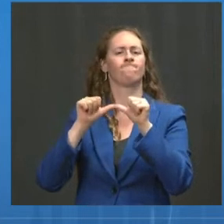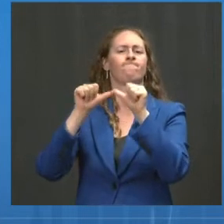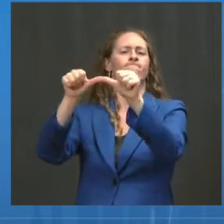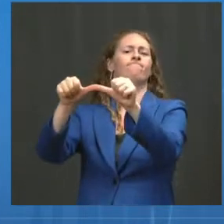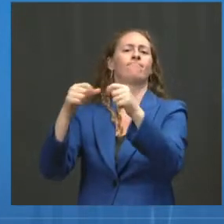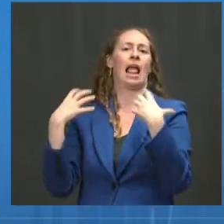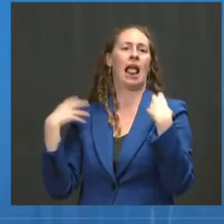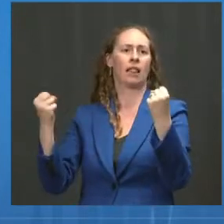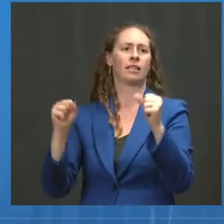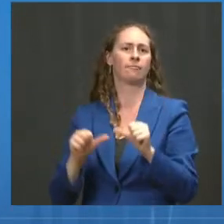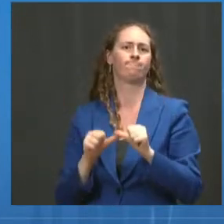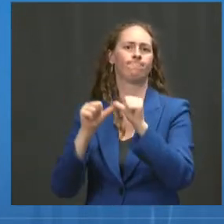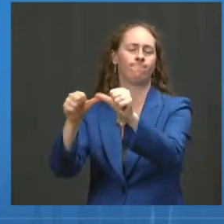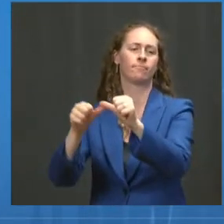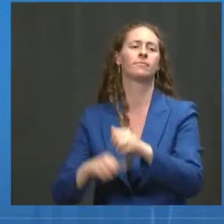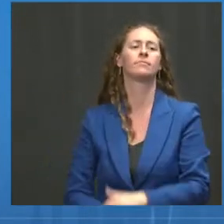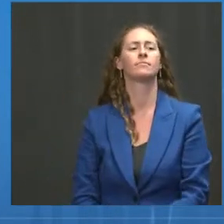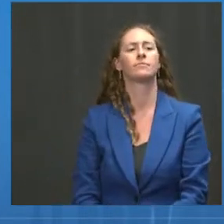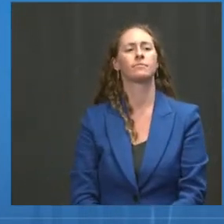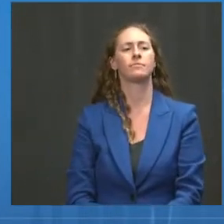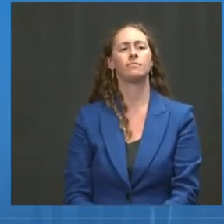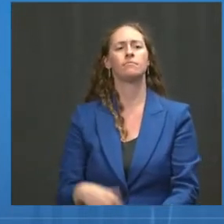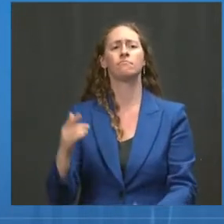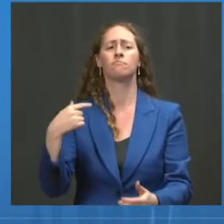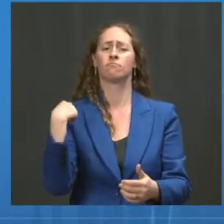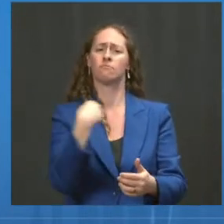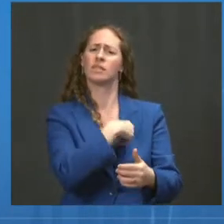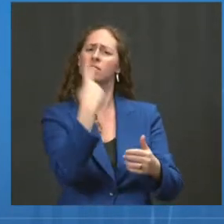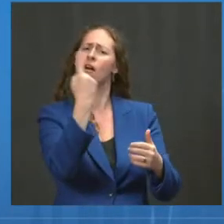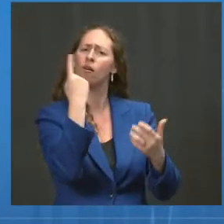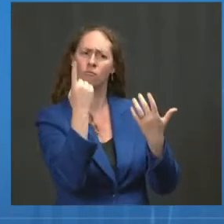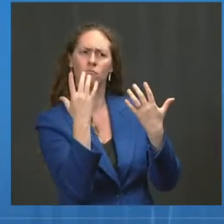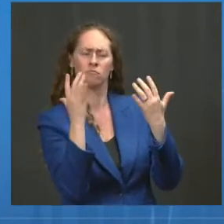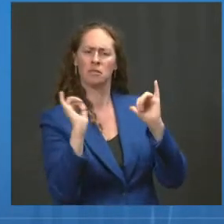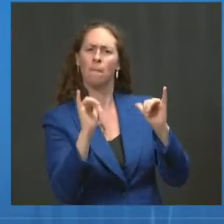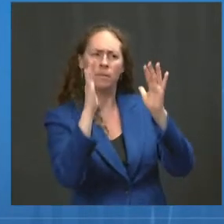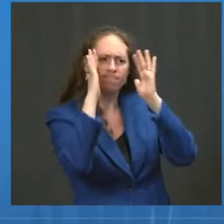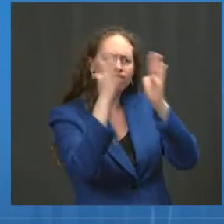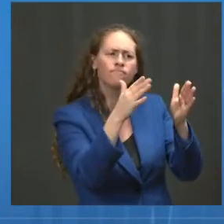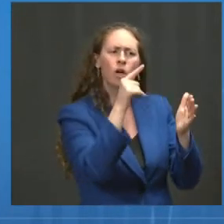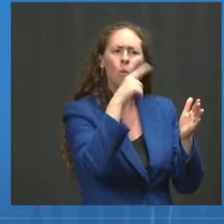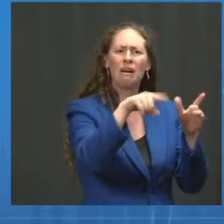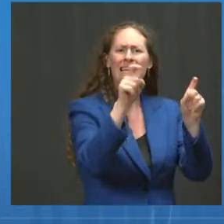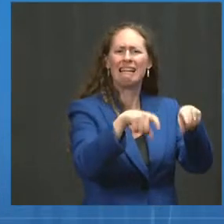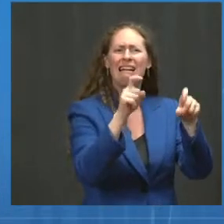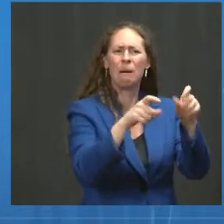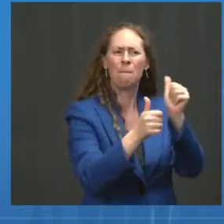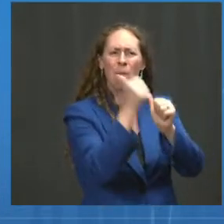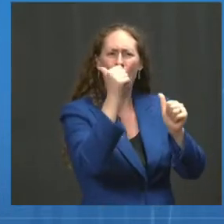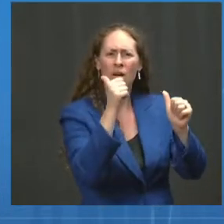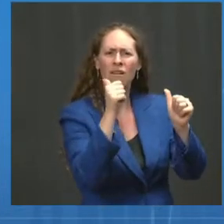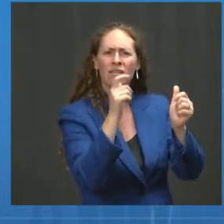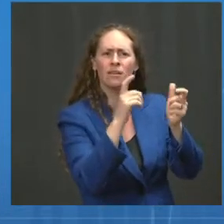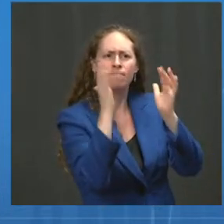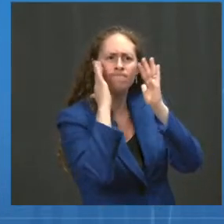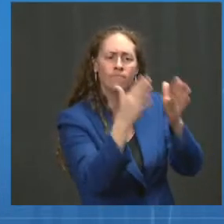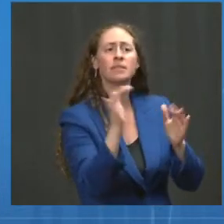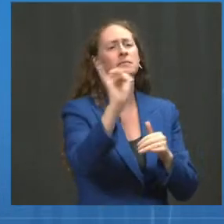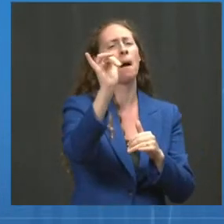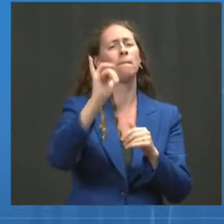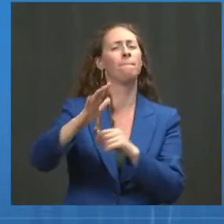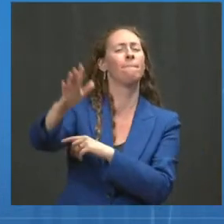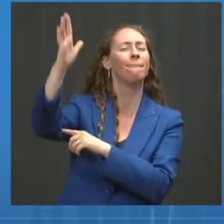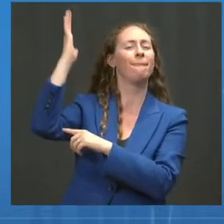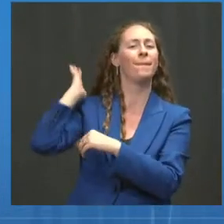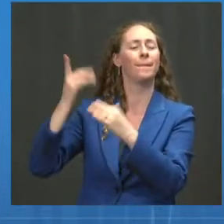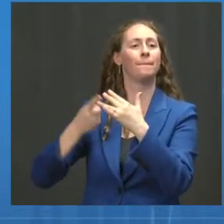plan does prioritize the most vulnerable. If you look at how we began vaccinating people, Jeremy, at the beginning of